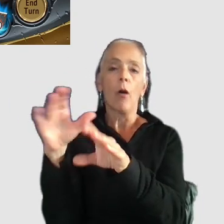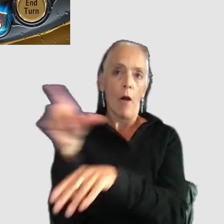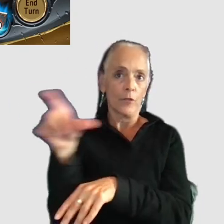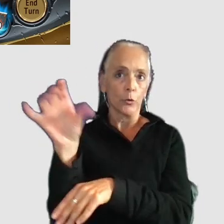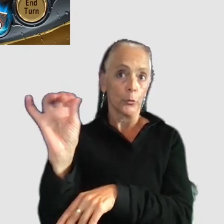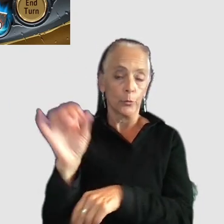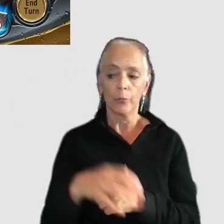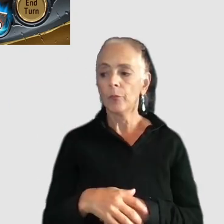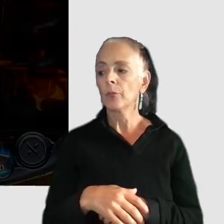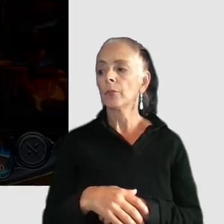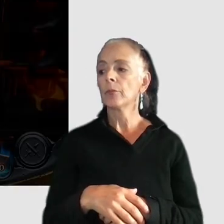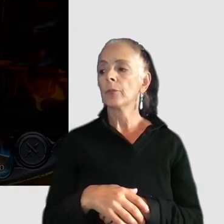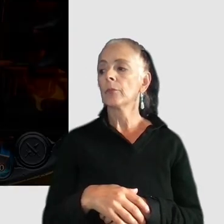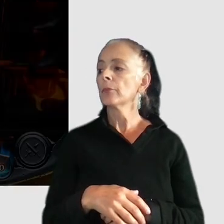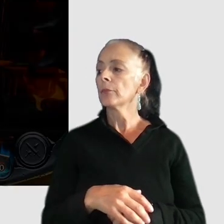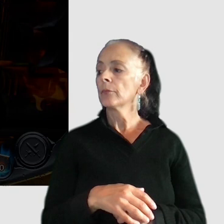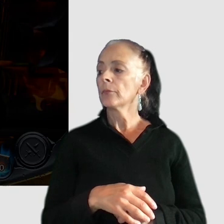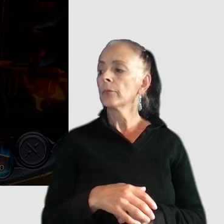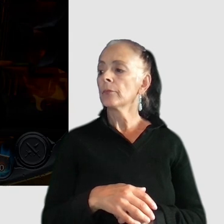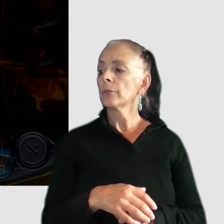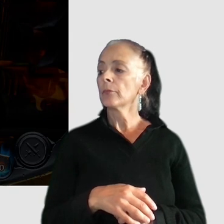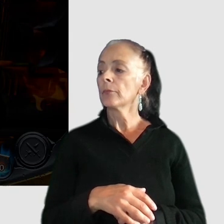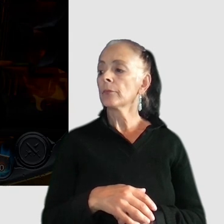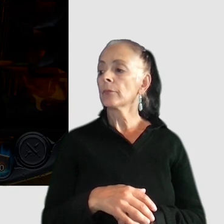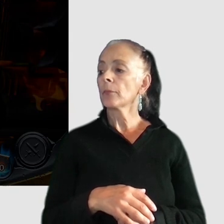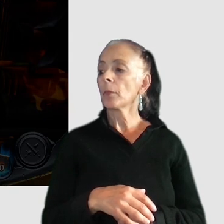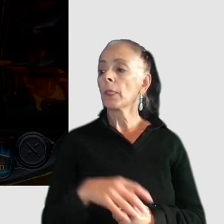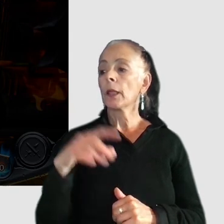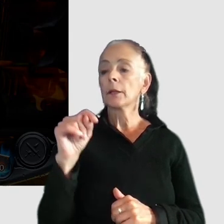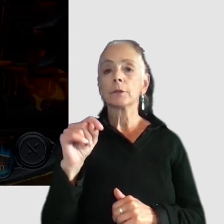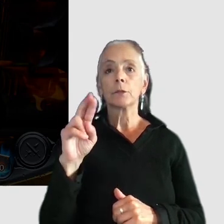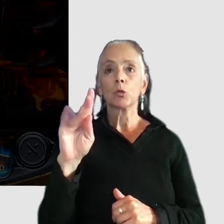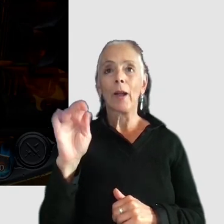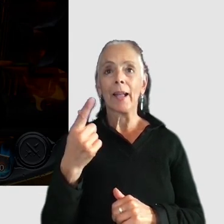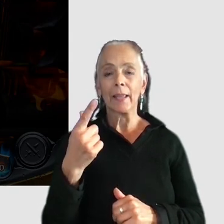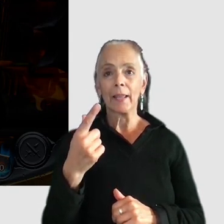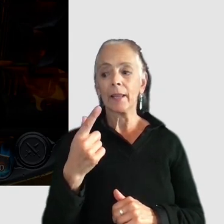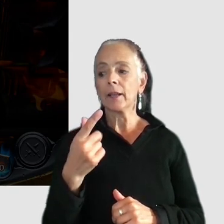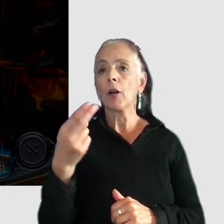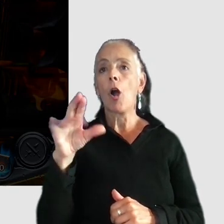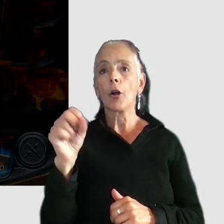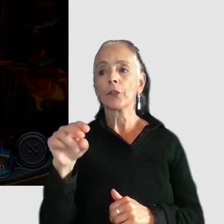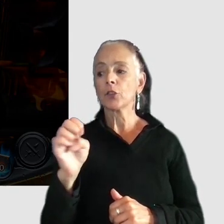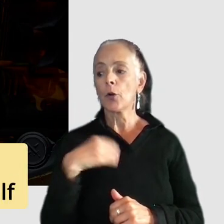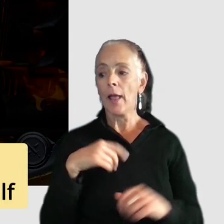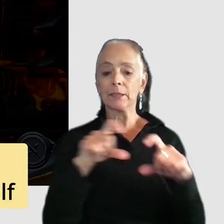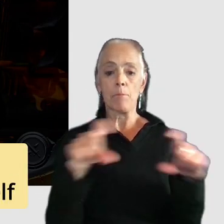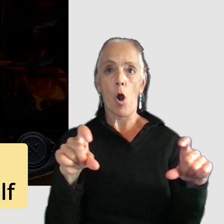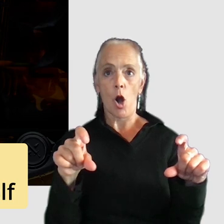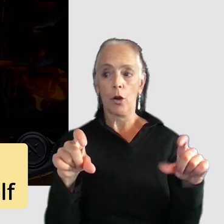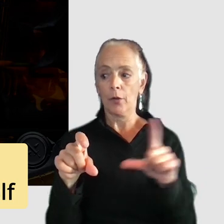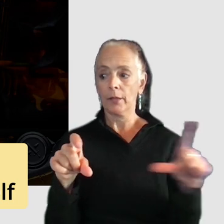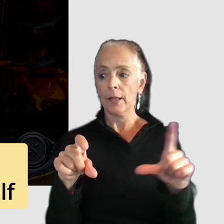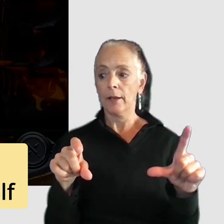really nice to see there with respect to tracking hearthstone has a bar on the left hand side of the board which you can